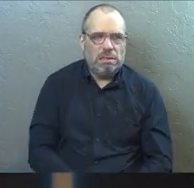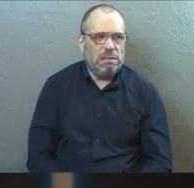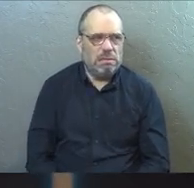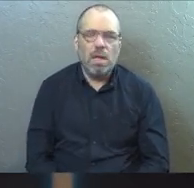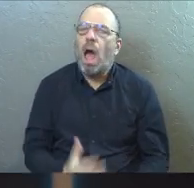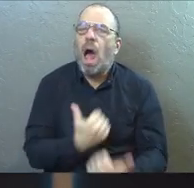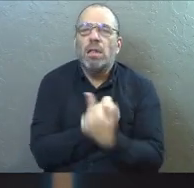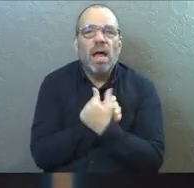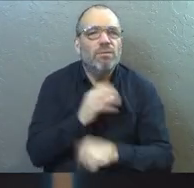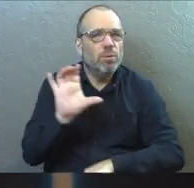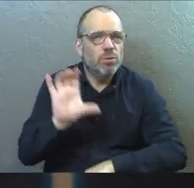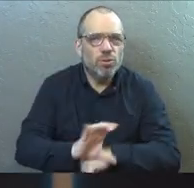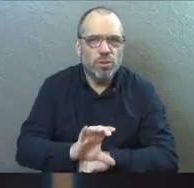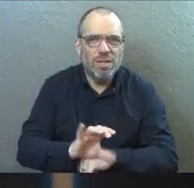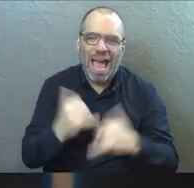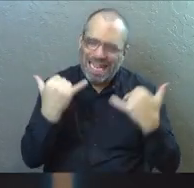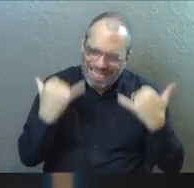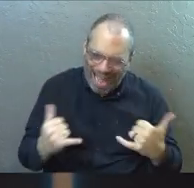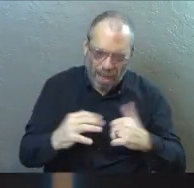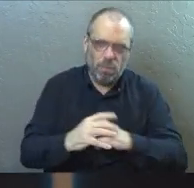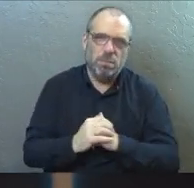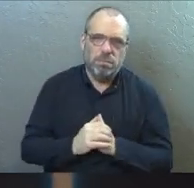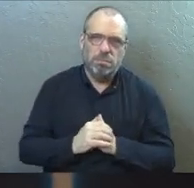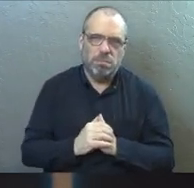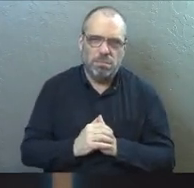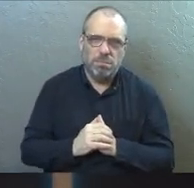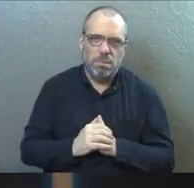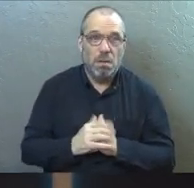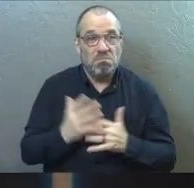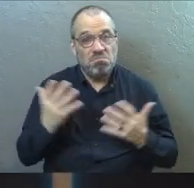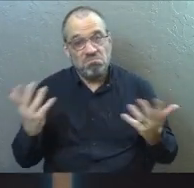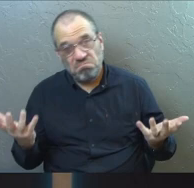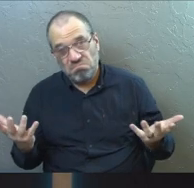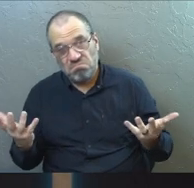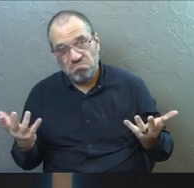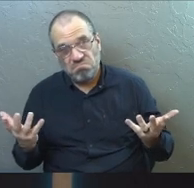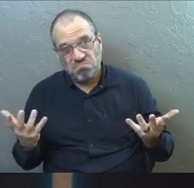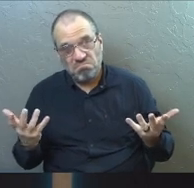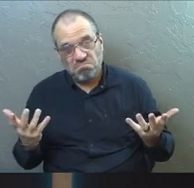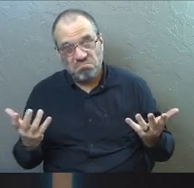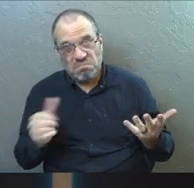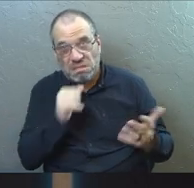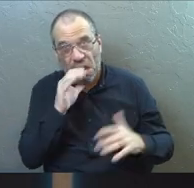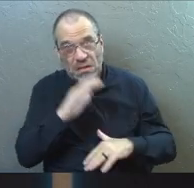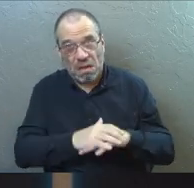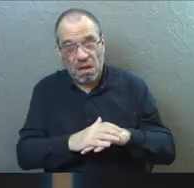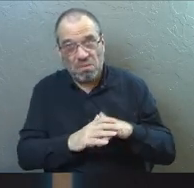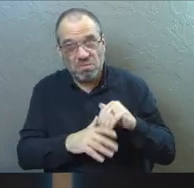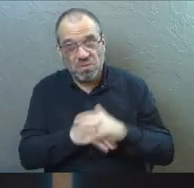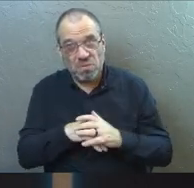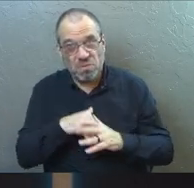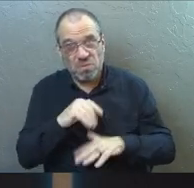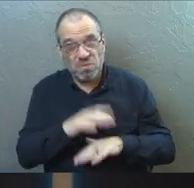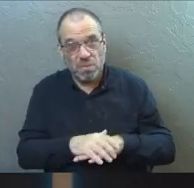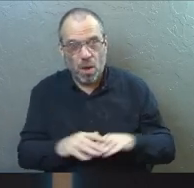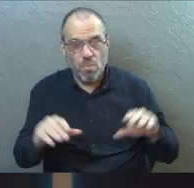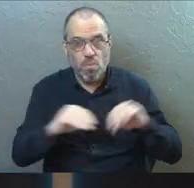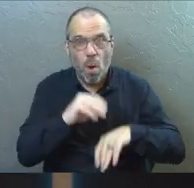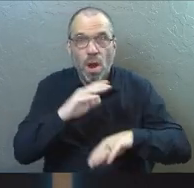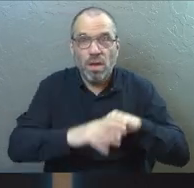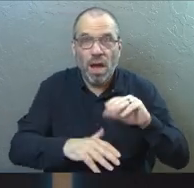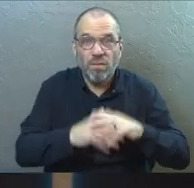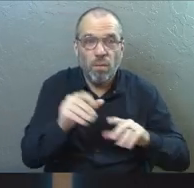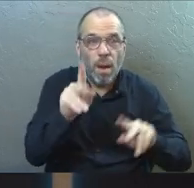Love your church where it is. It may be that it's less comfortable for you and it's more